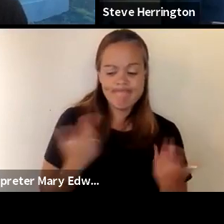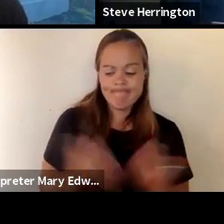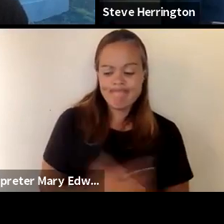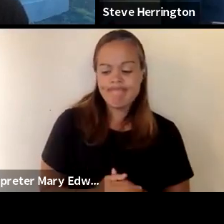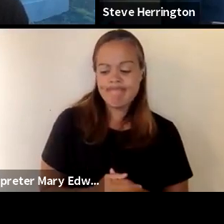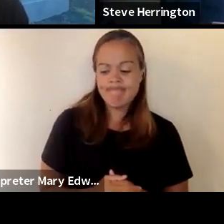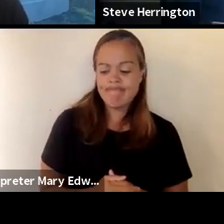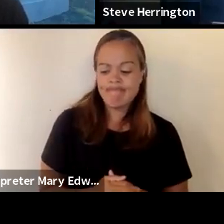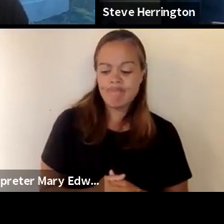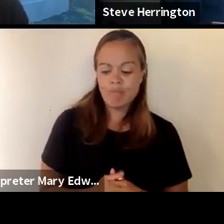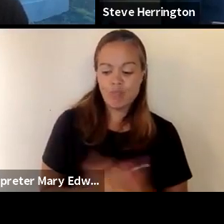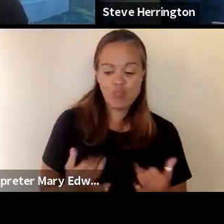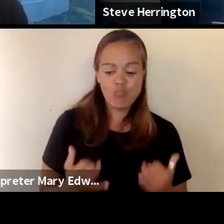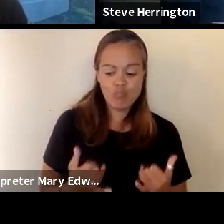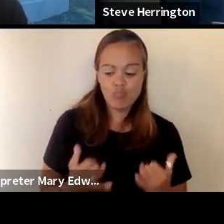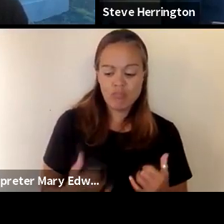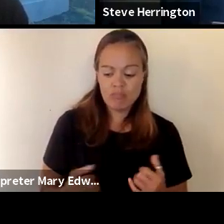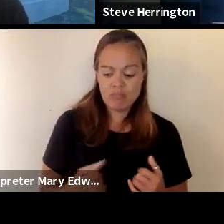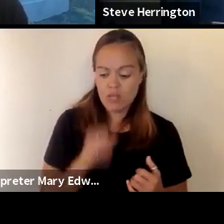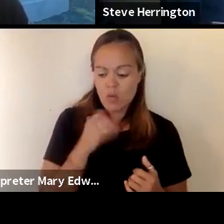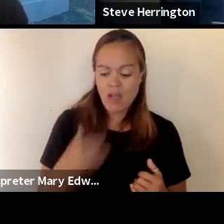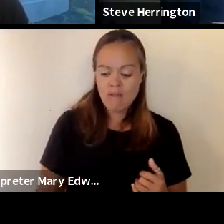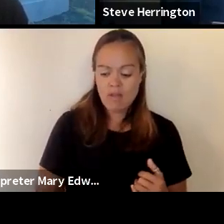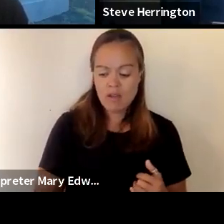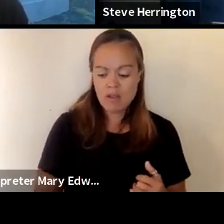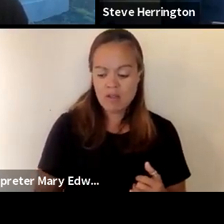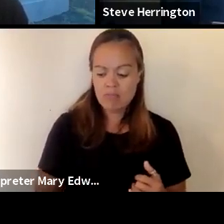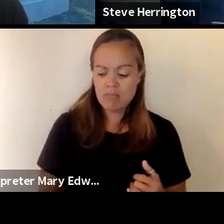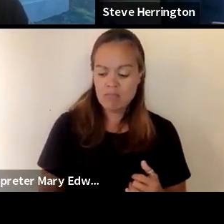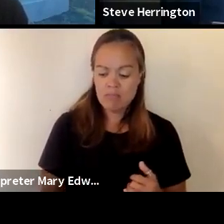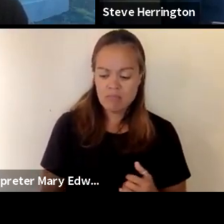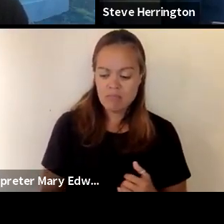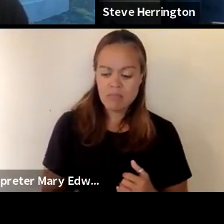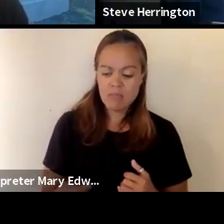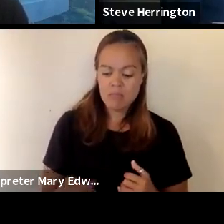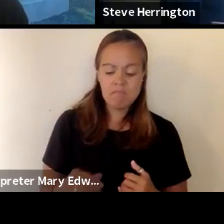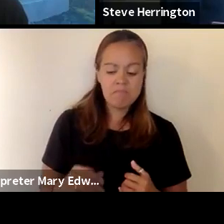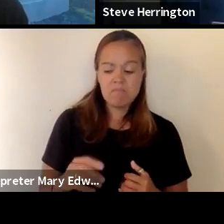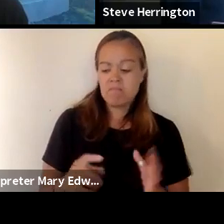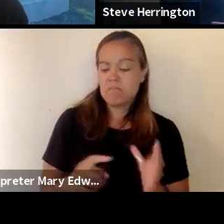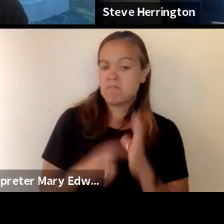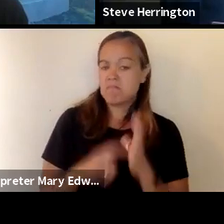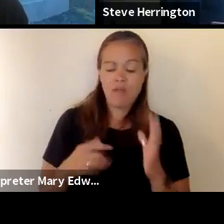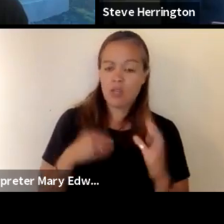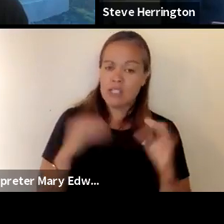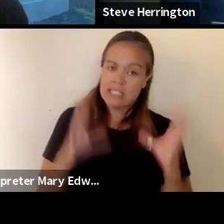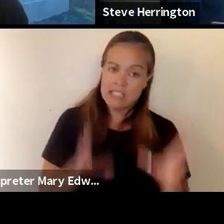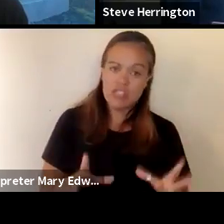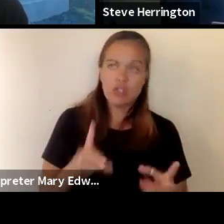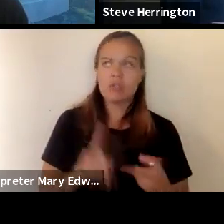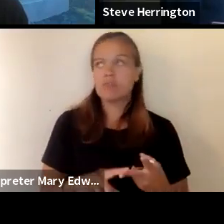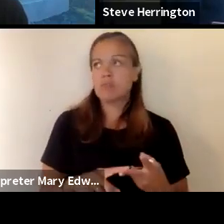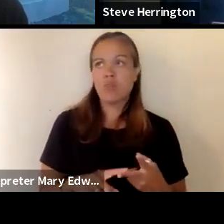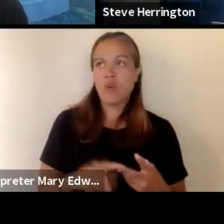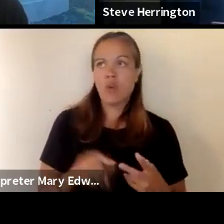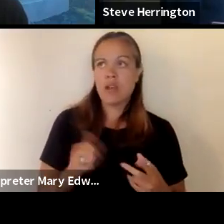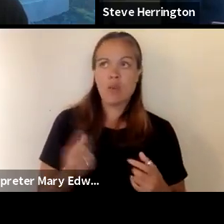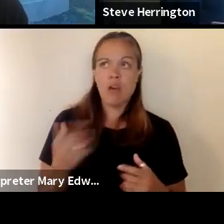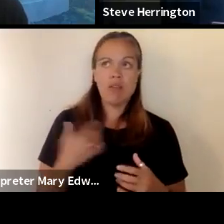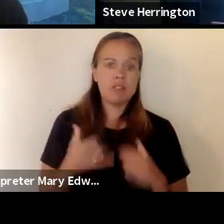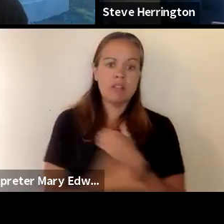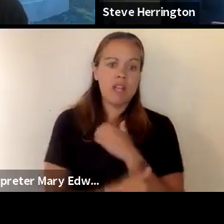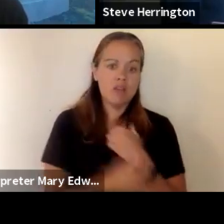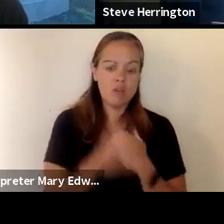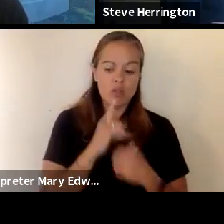for uh teachers or anybody else really in sonoma county to get vaccinated we do have some uh high